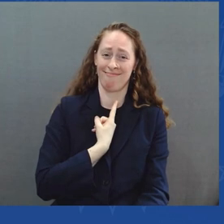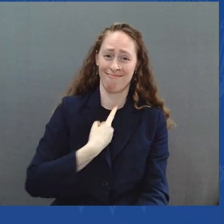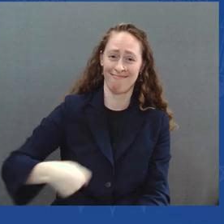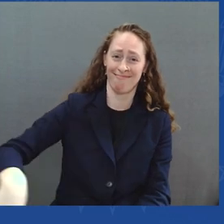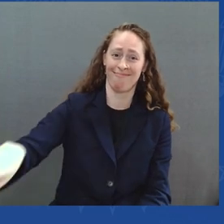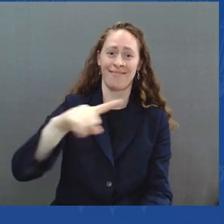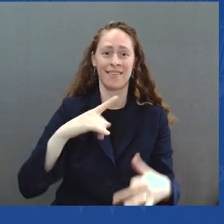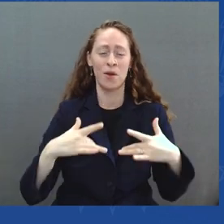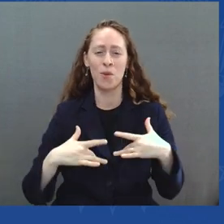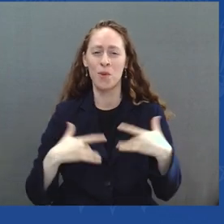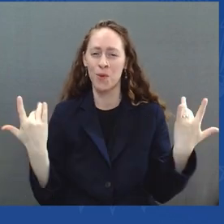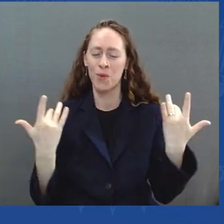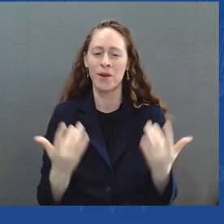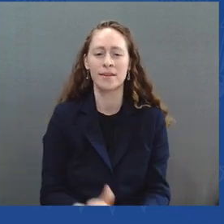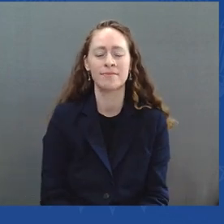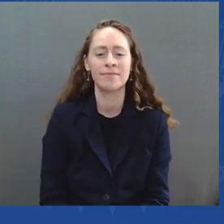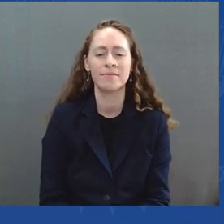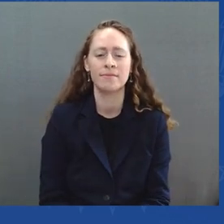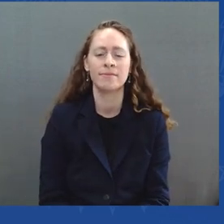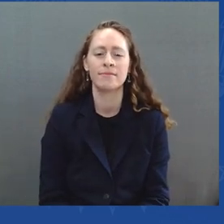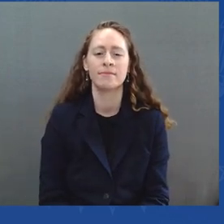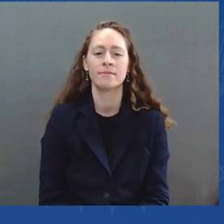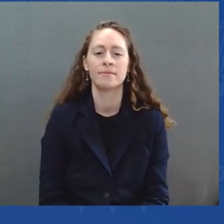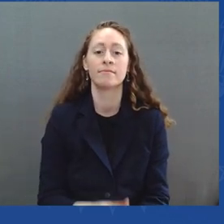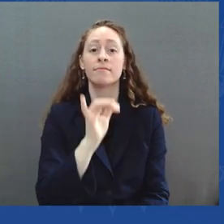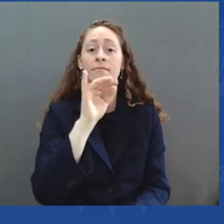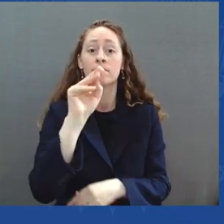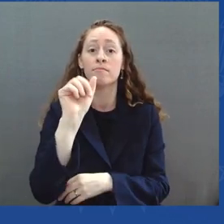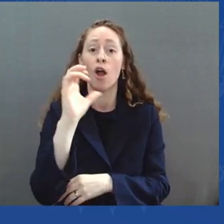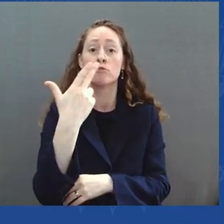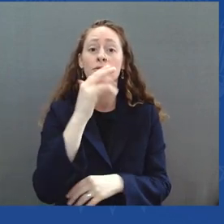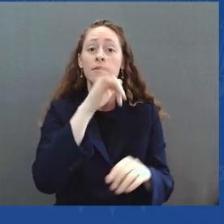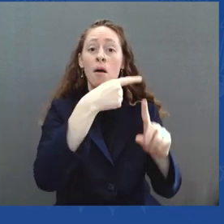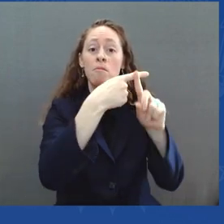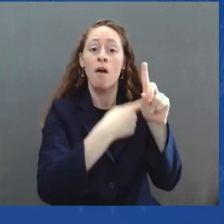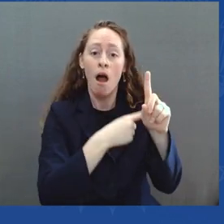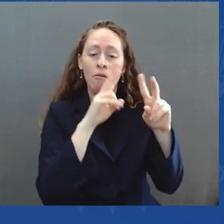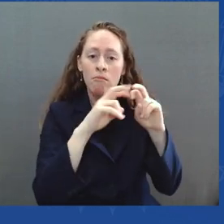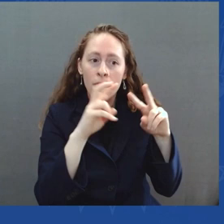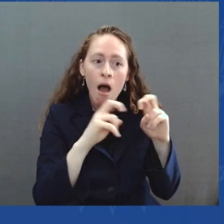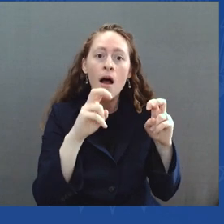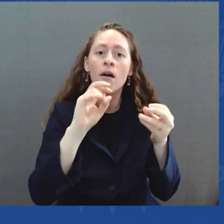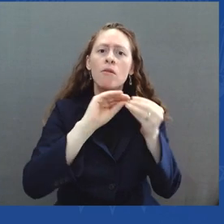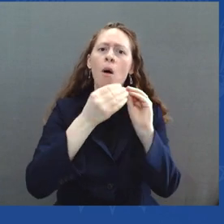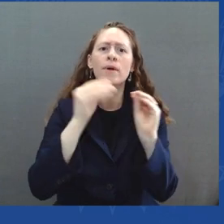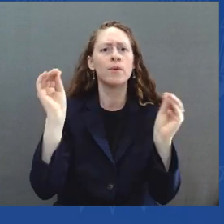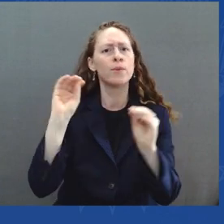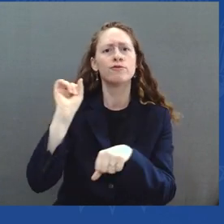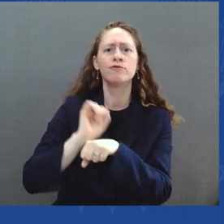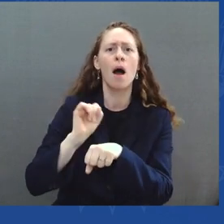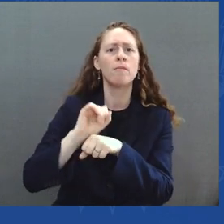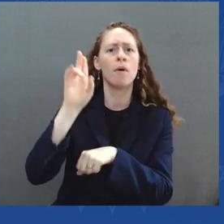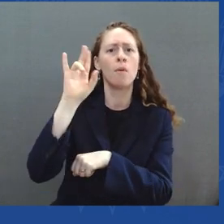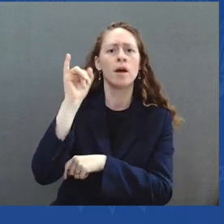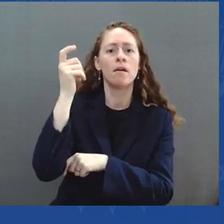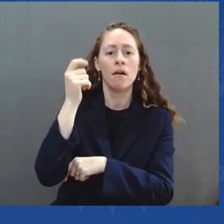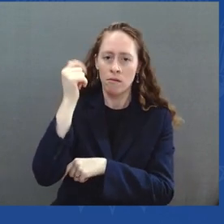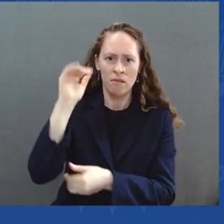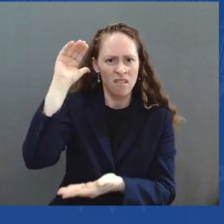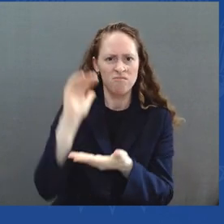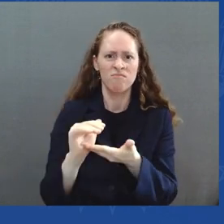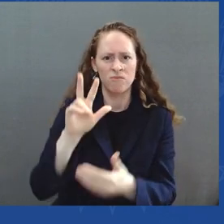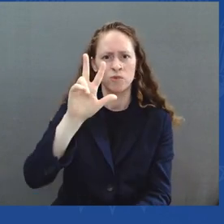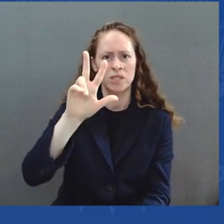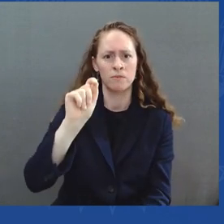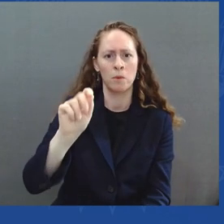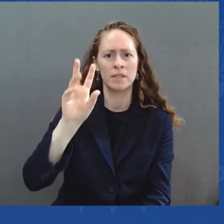.4 percent when I took office about 15 months ago. The fastest decline in unemployment to start a president's term